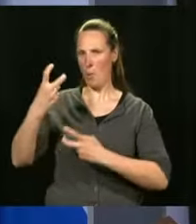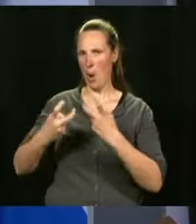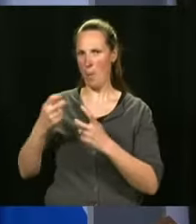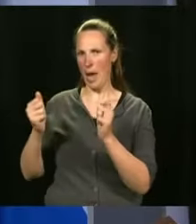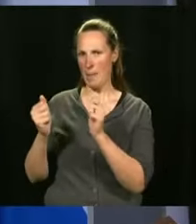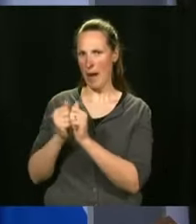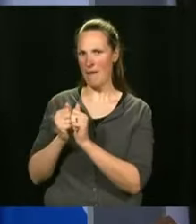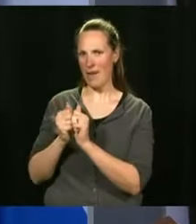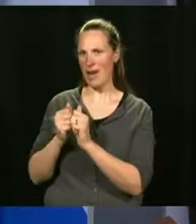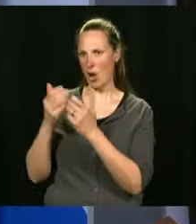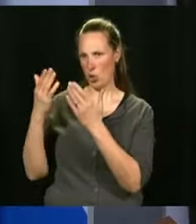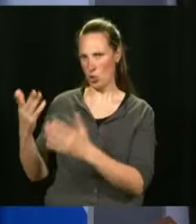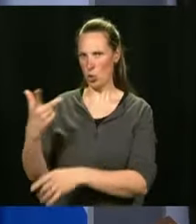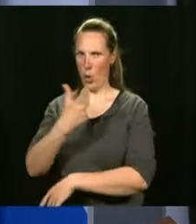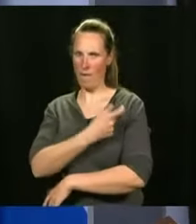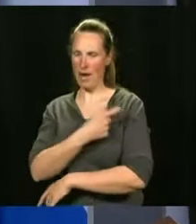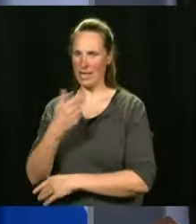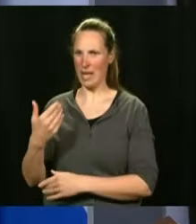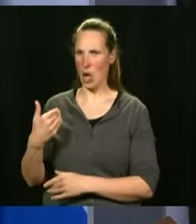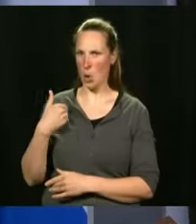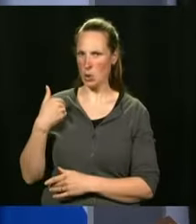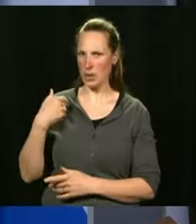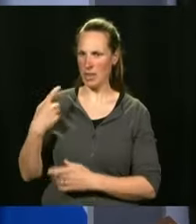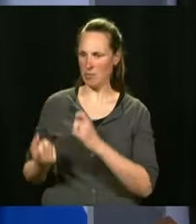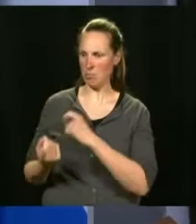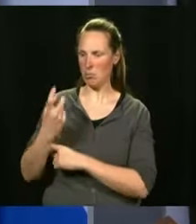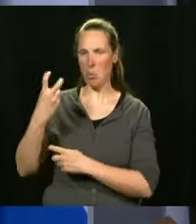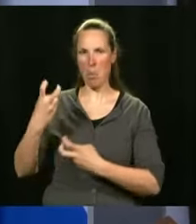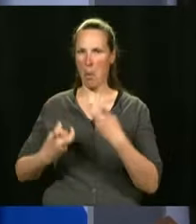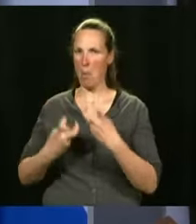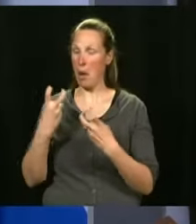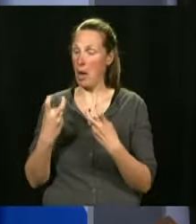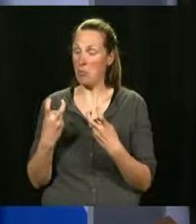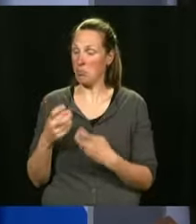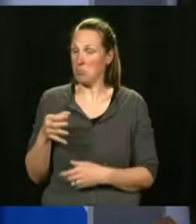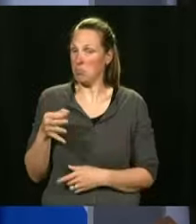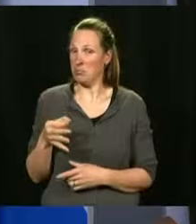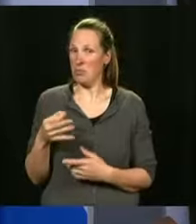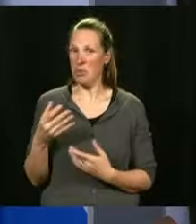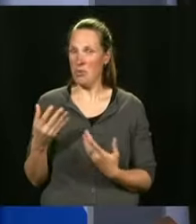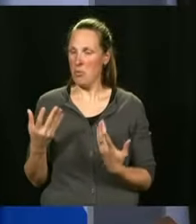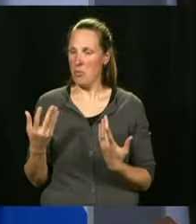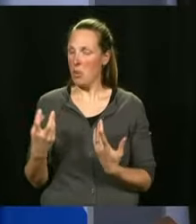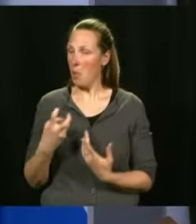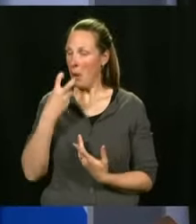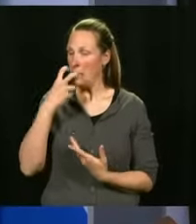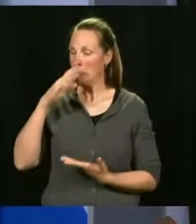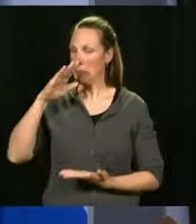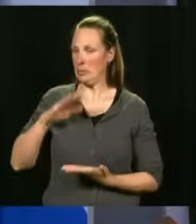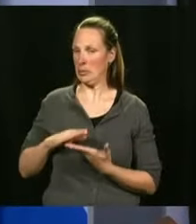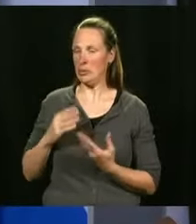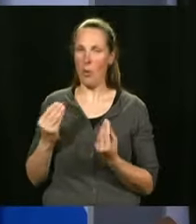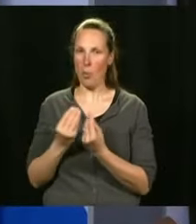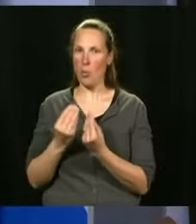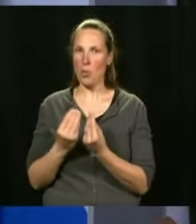of this vaccine with young people is not very high. actually, technically,